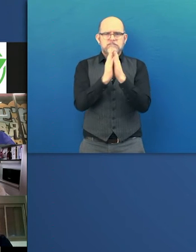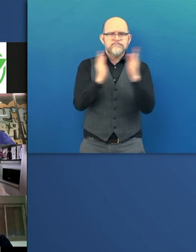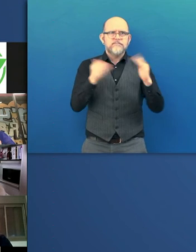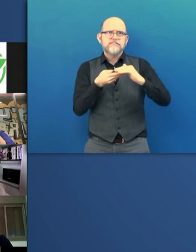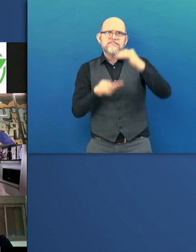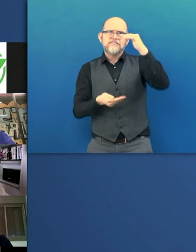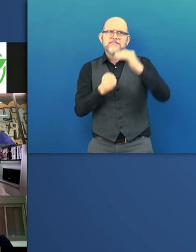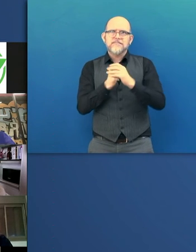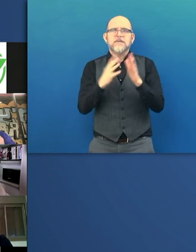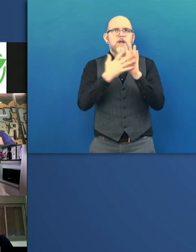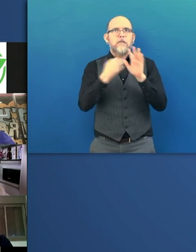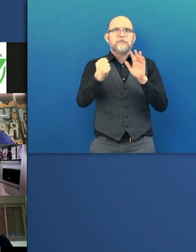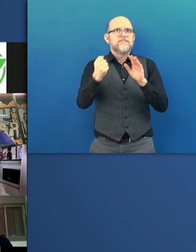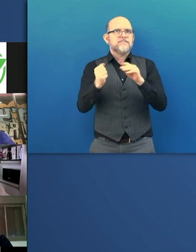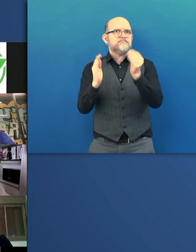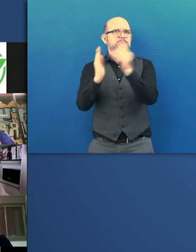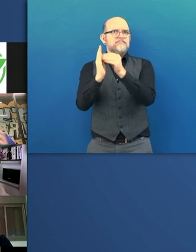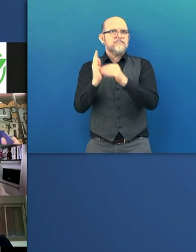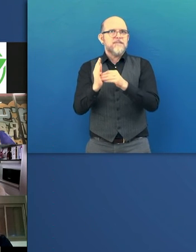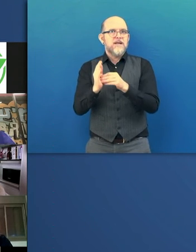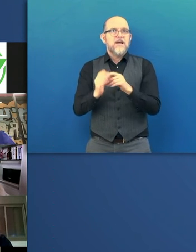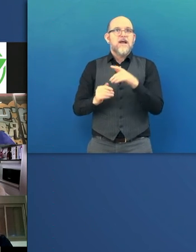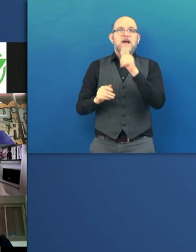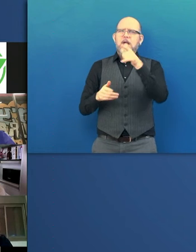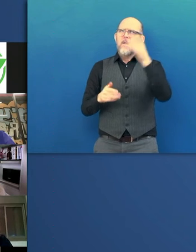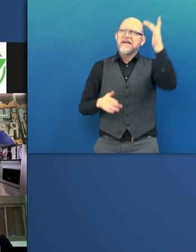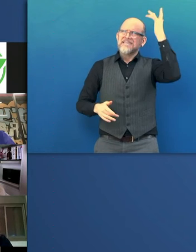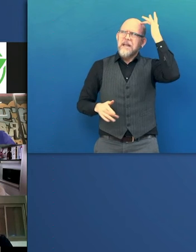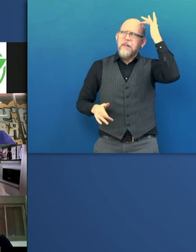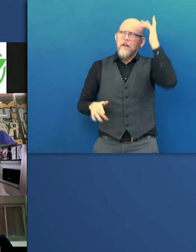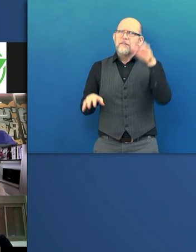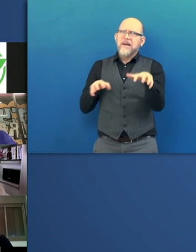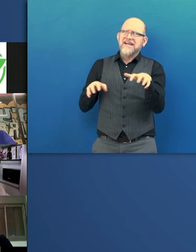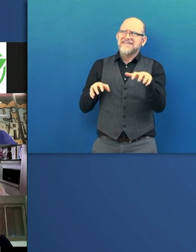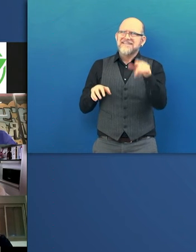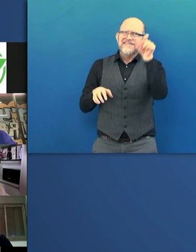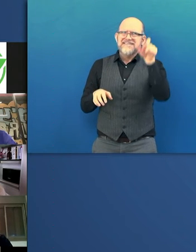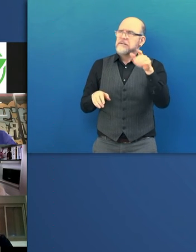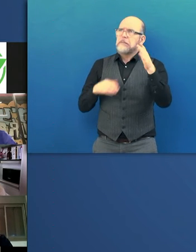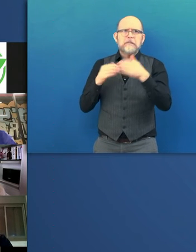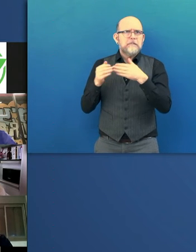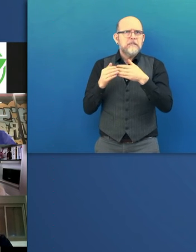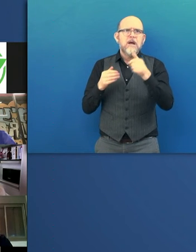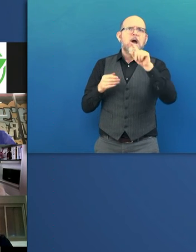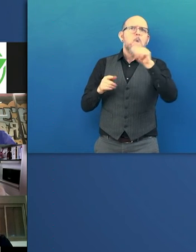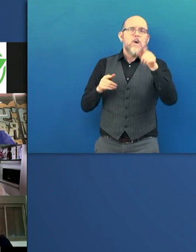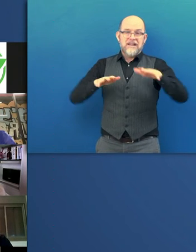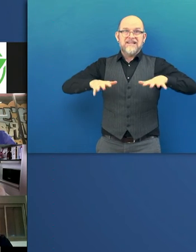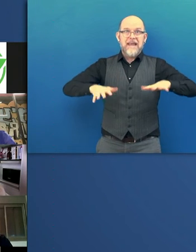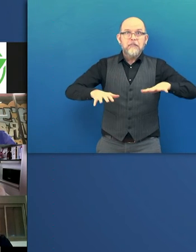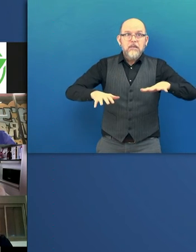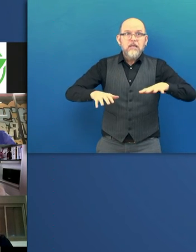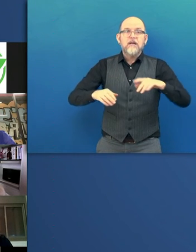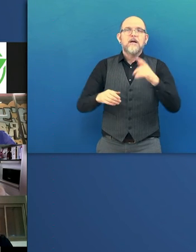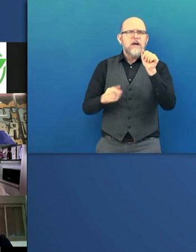differs because of the cerebral palsy or amputation, it knows how to tell those apart. If you have tremor, it'll characterize the tremor. If you have